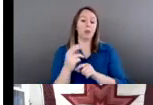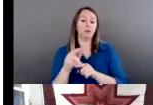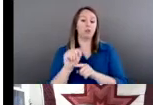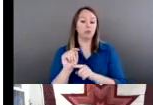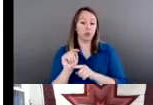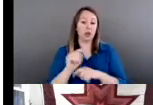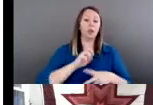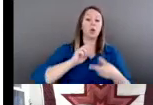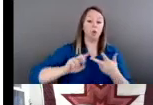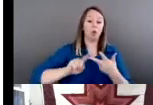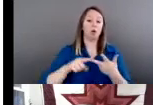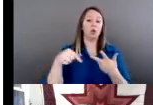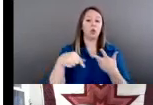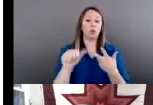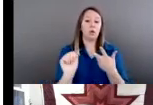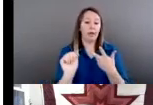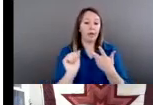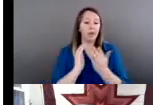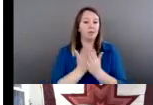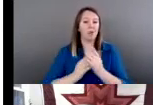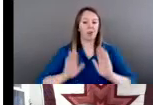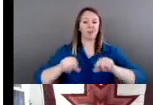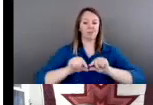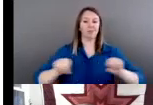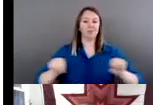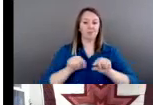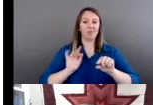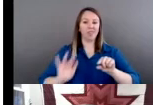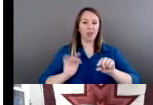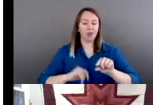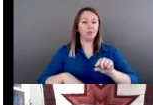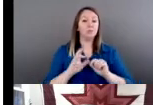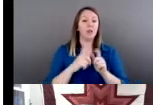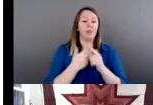And I will have a time to engage with all of you. So thank you.